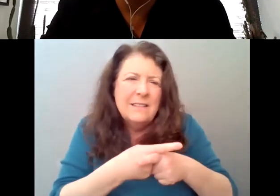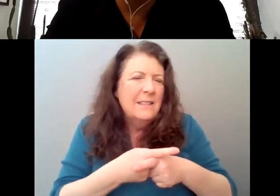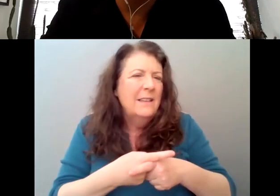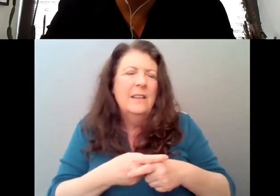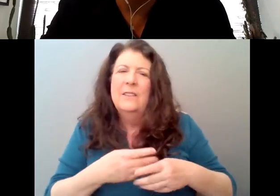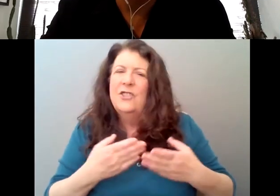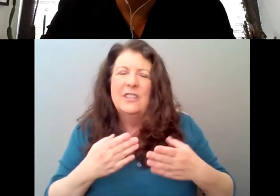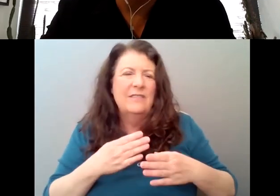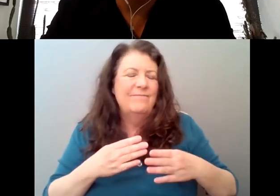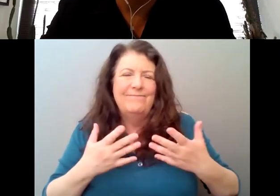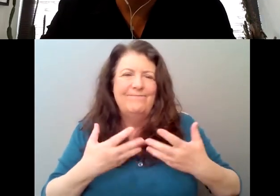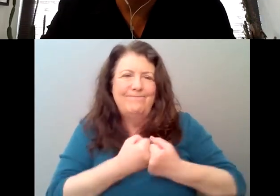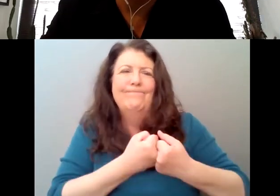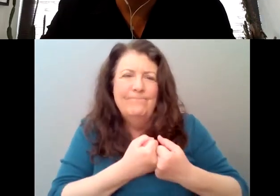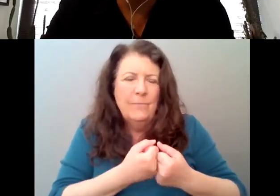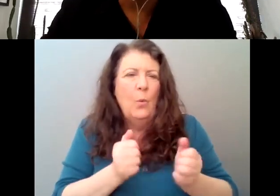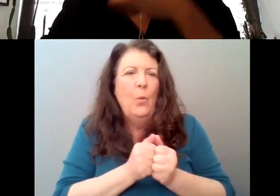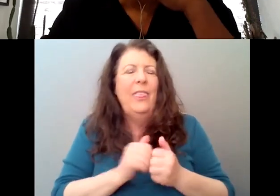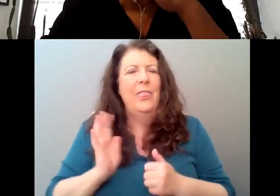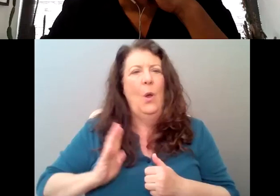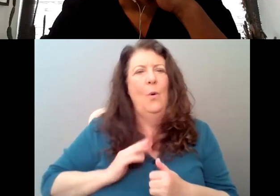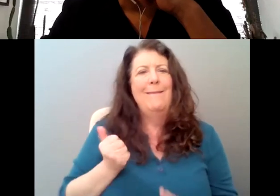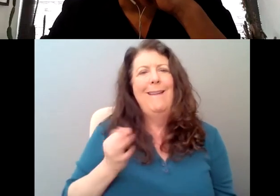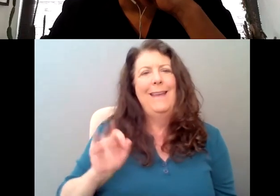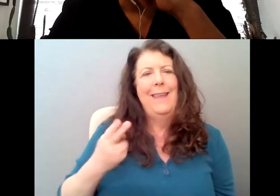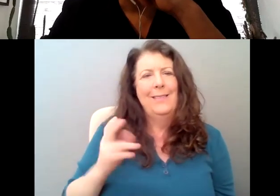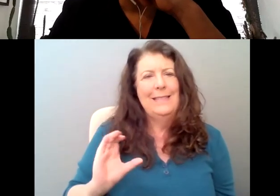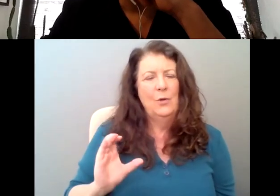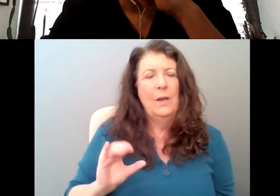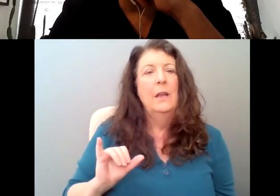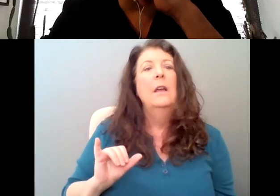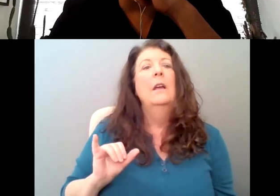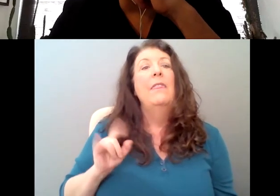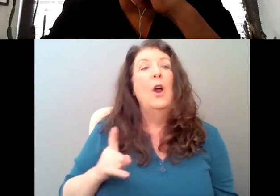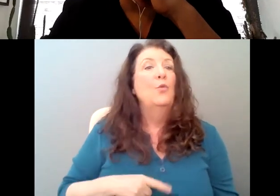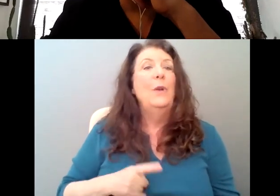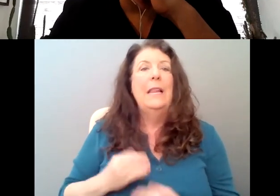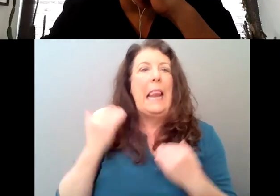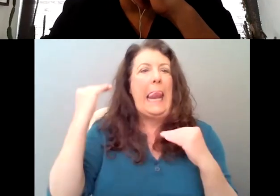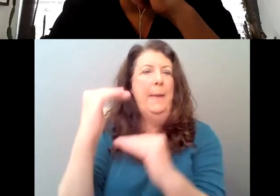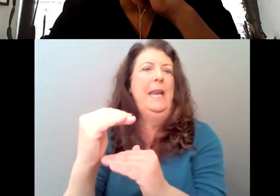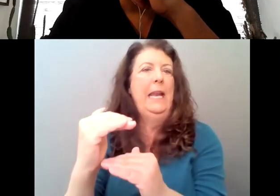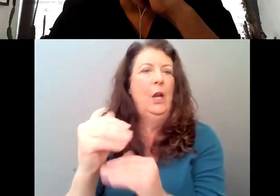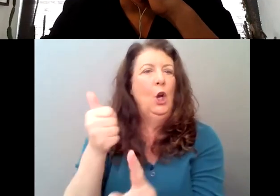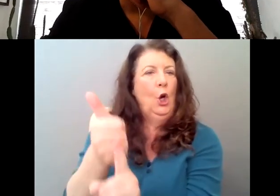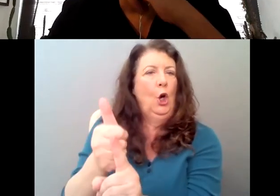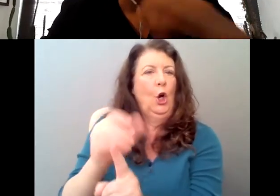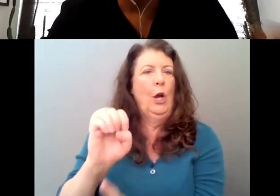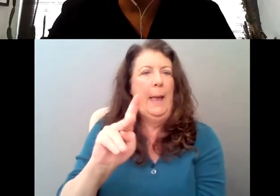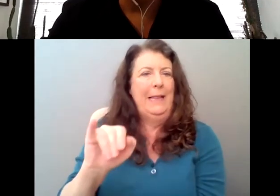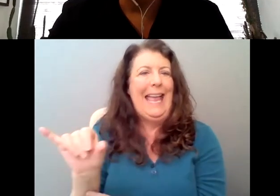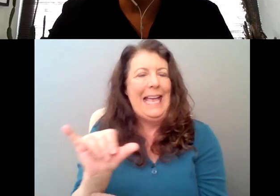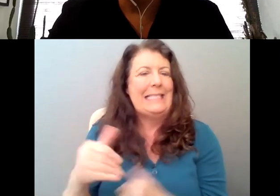century that are hemming her in as a, as a young female queer artist. Wow. Um, and I suppose, you know, you